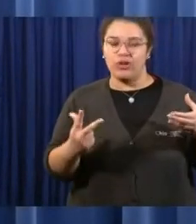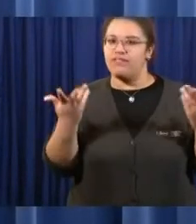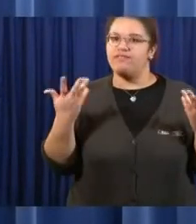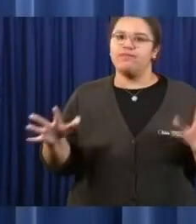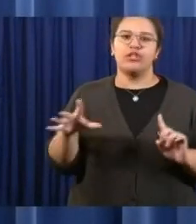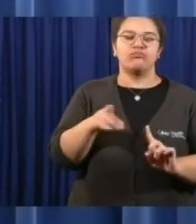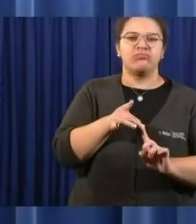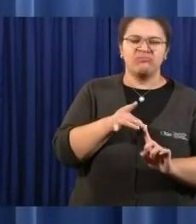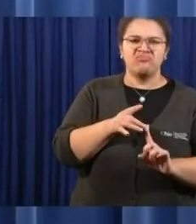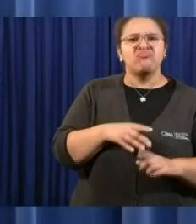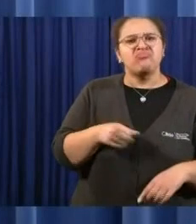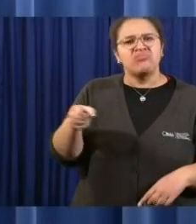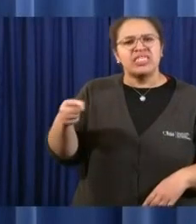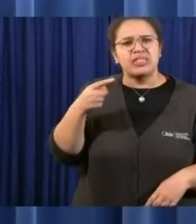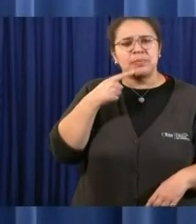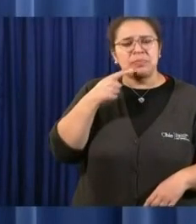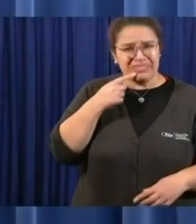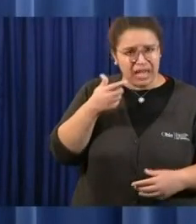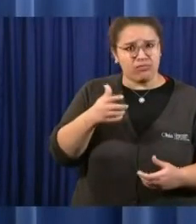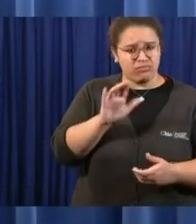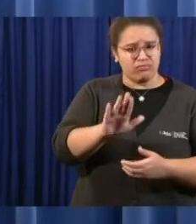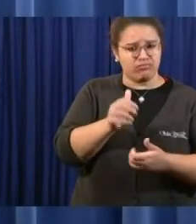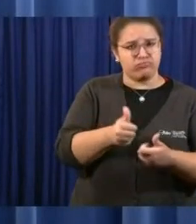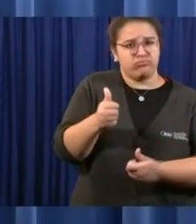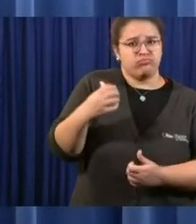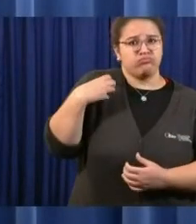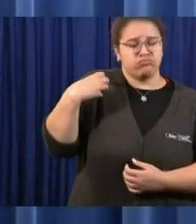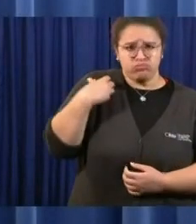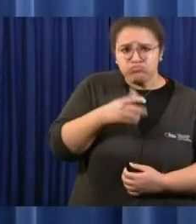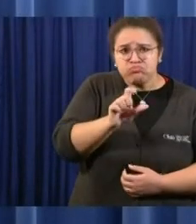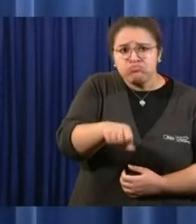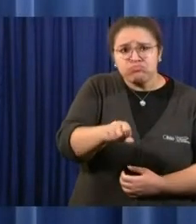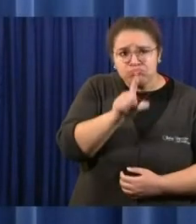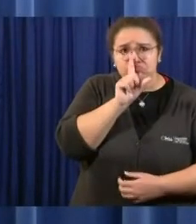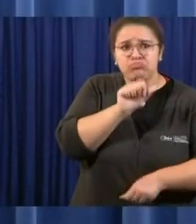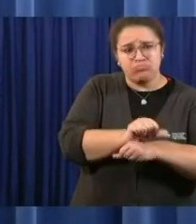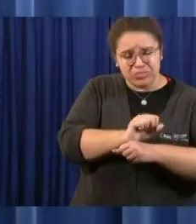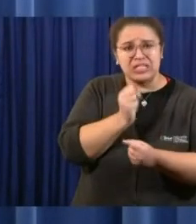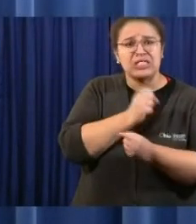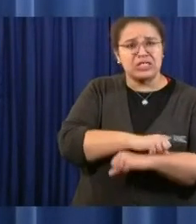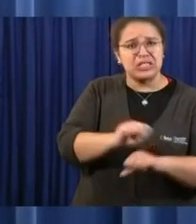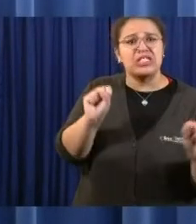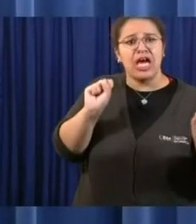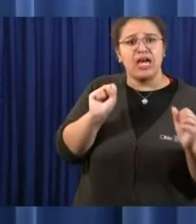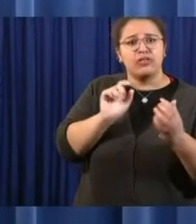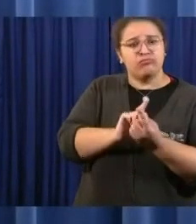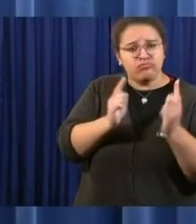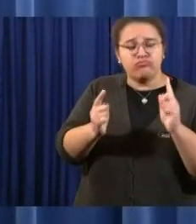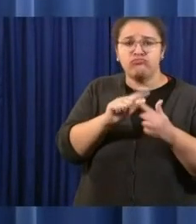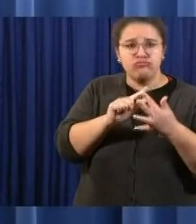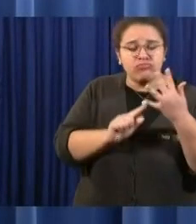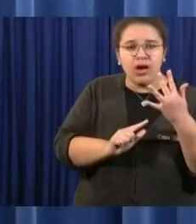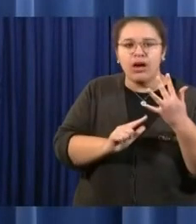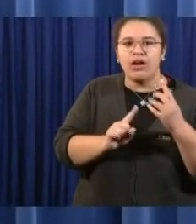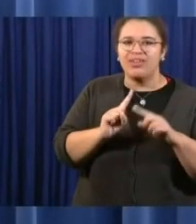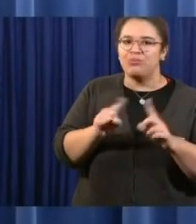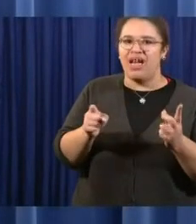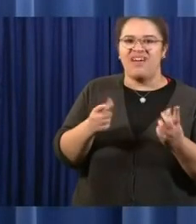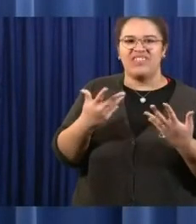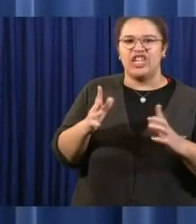environment for work, and he's wondering how the state will be able to properly manage non-essential businesses like that while things